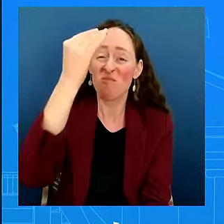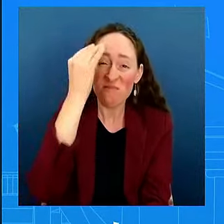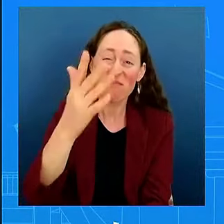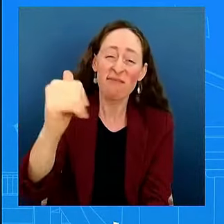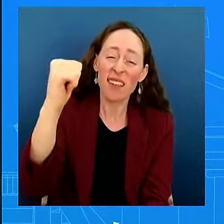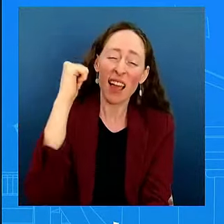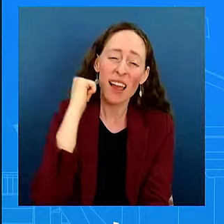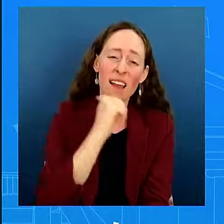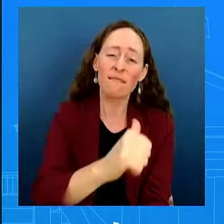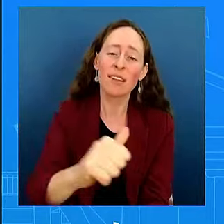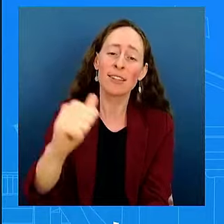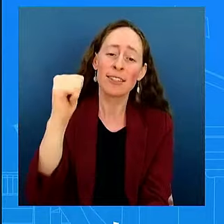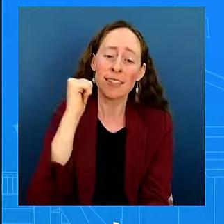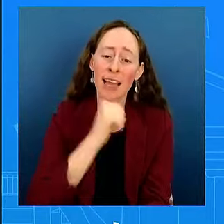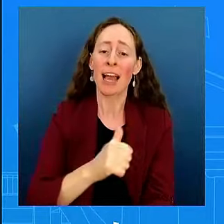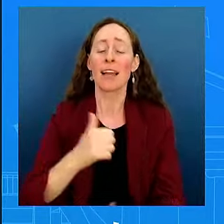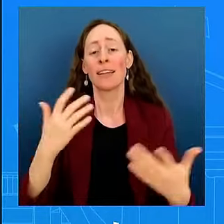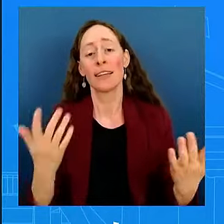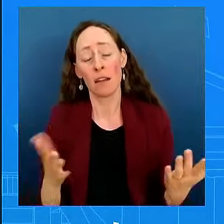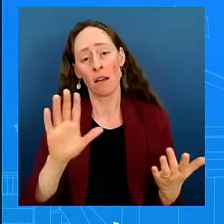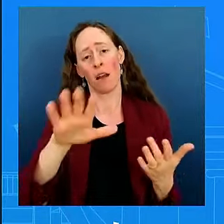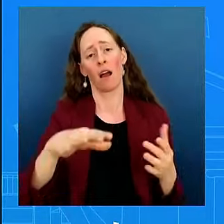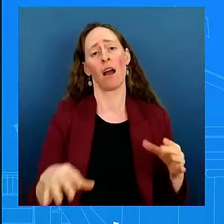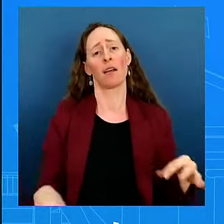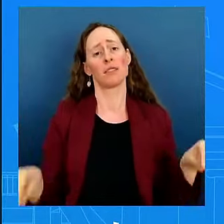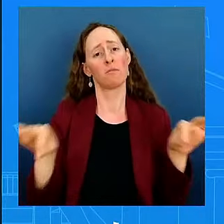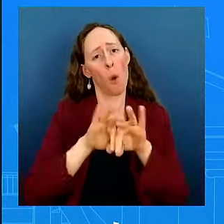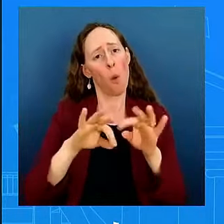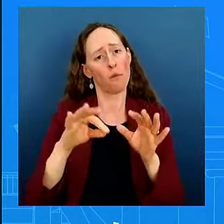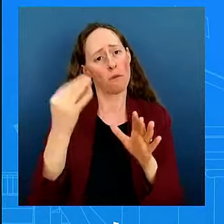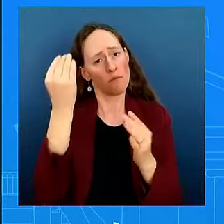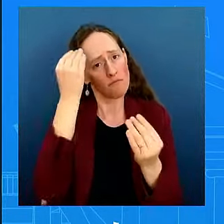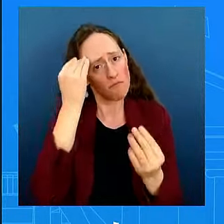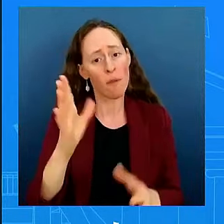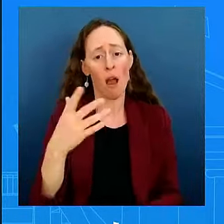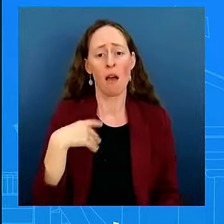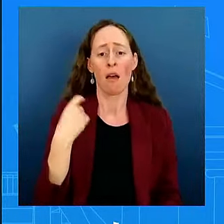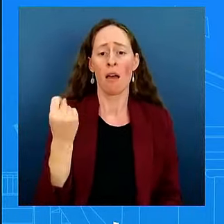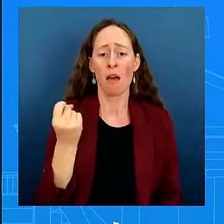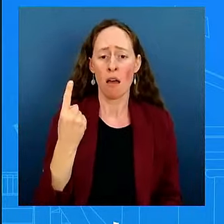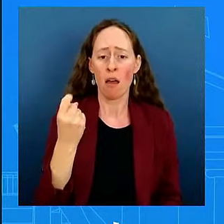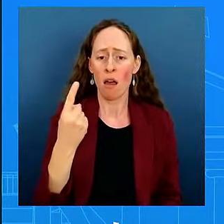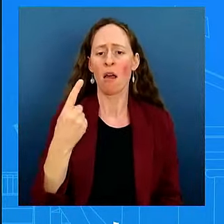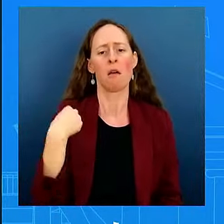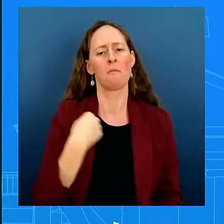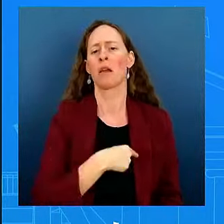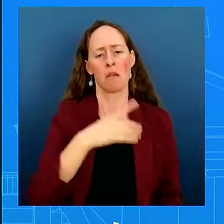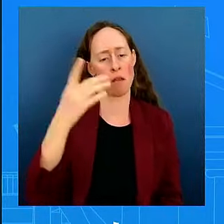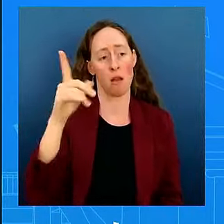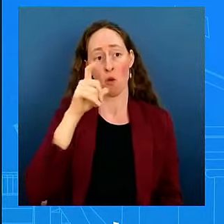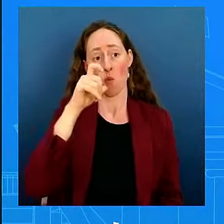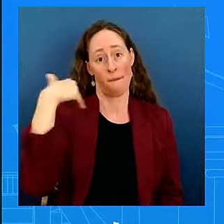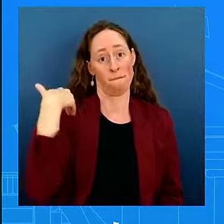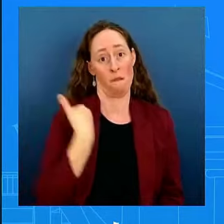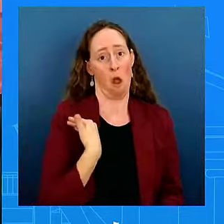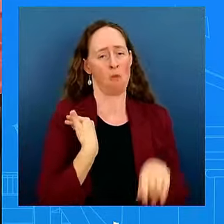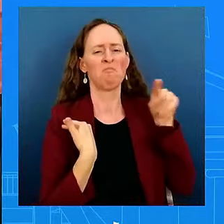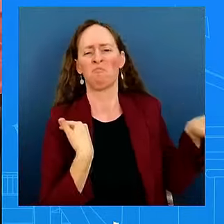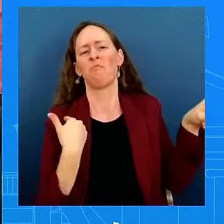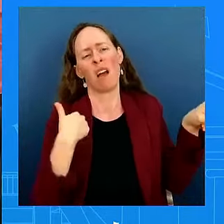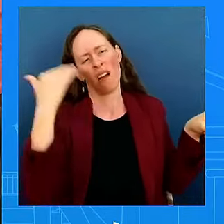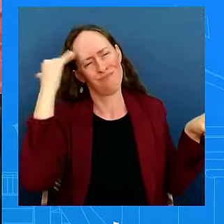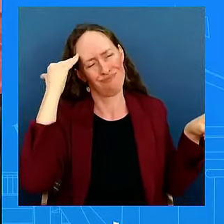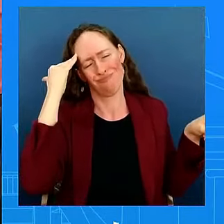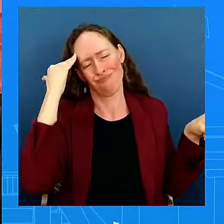as well. But we will not, we will make no mistake as to who is responsible for this, and this is Hamas leaders. Specifically to my question,